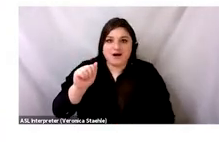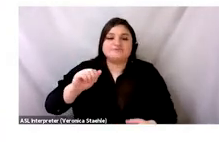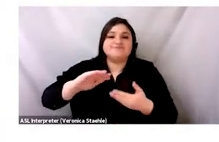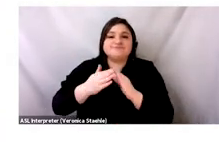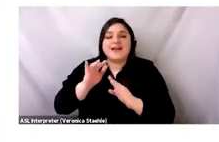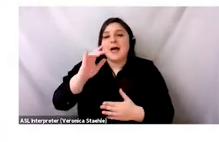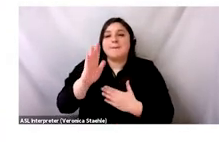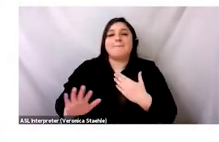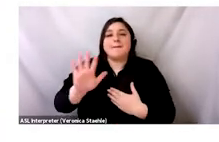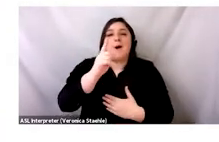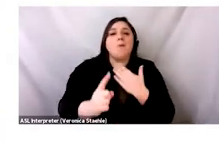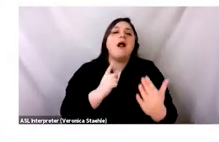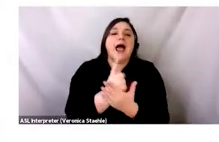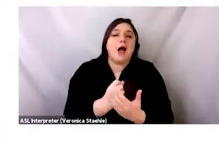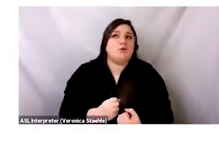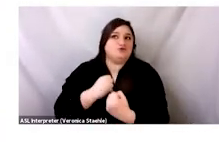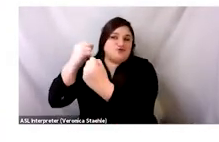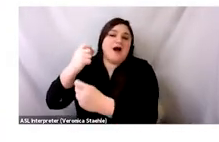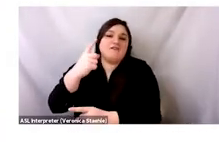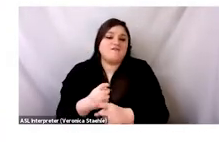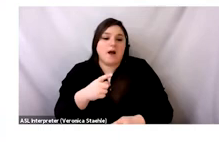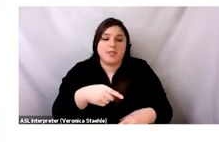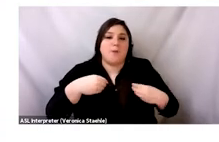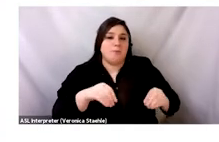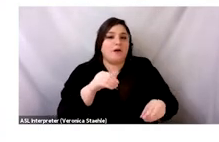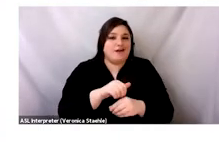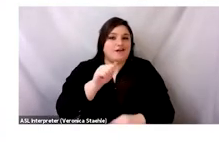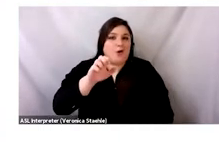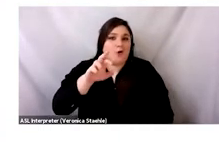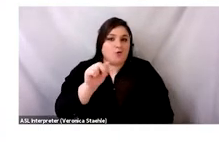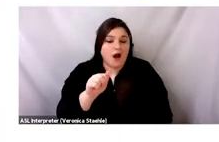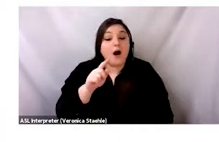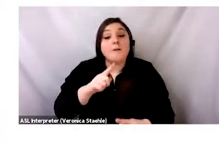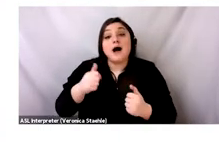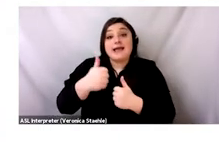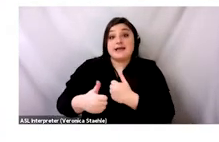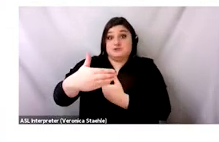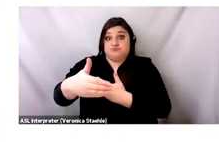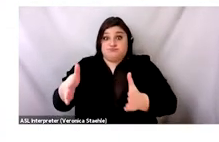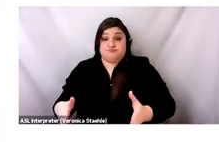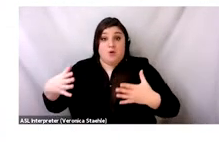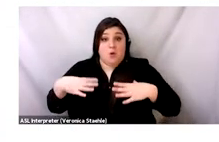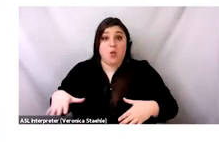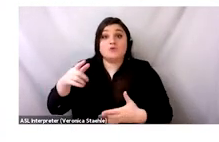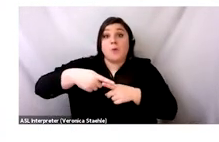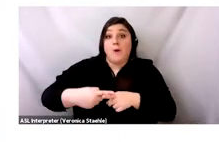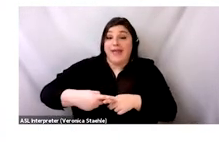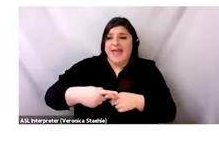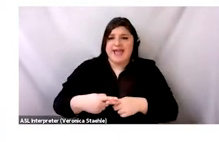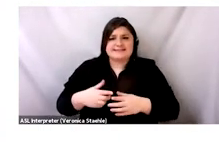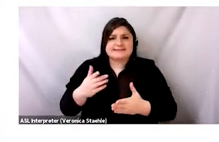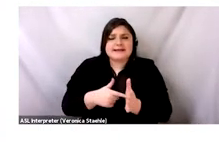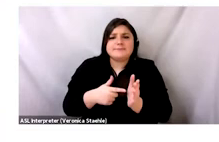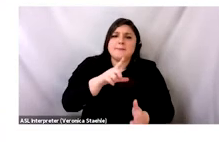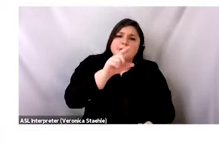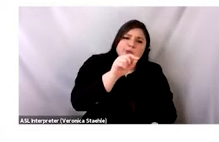an hour's drive from Contamanto when there's no traffic. And sometimes it's much longer than that. And each bales clothing weighs